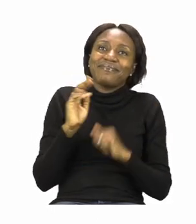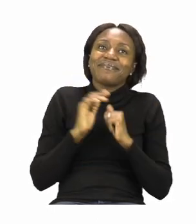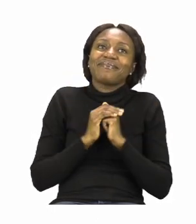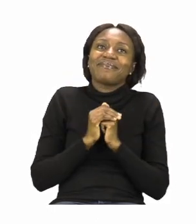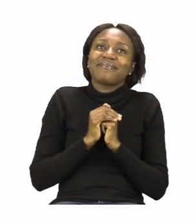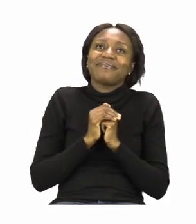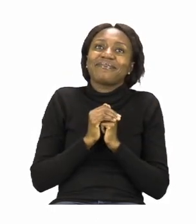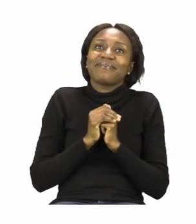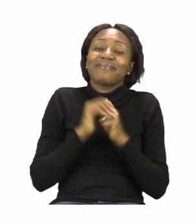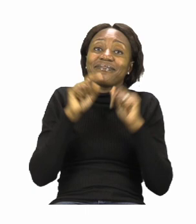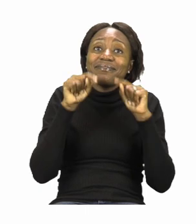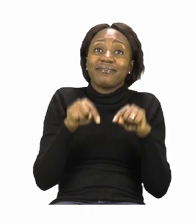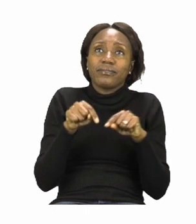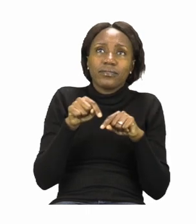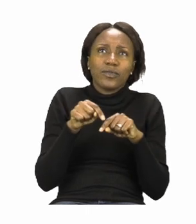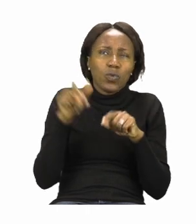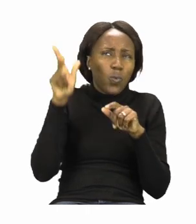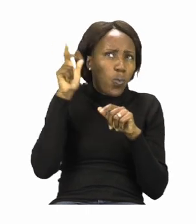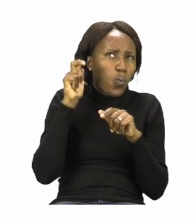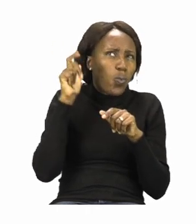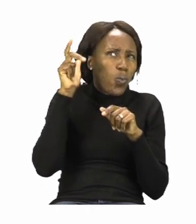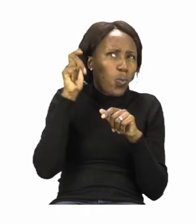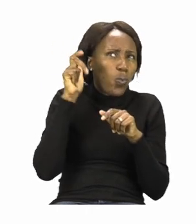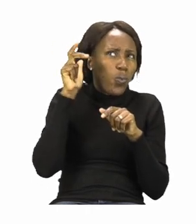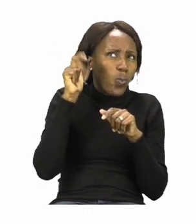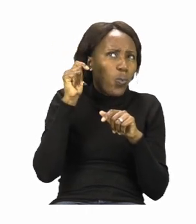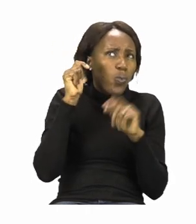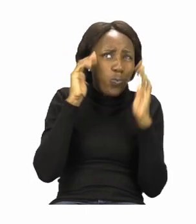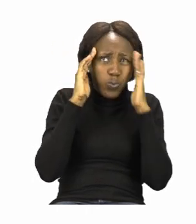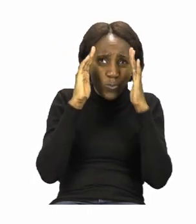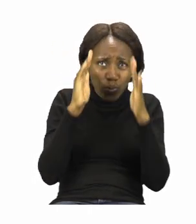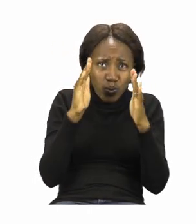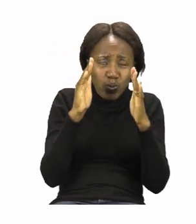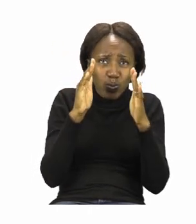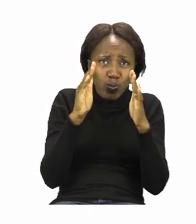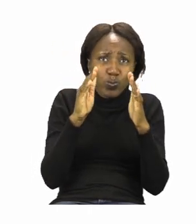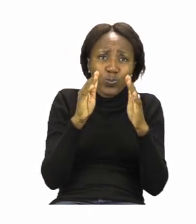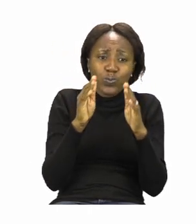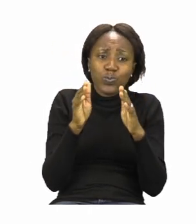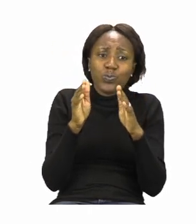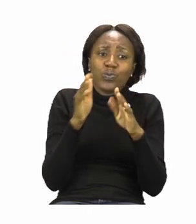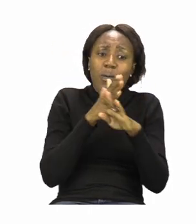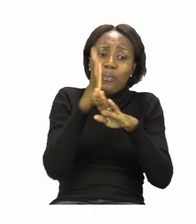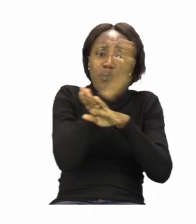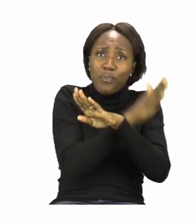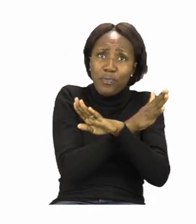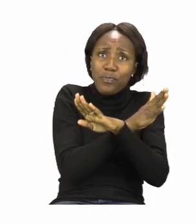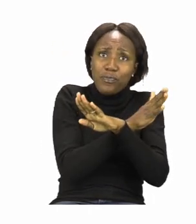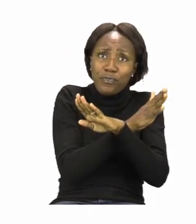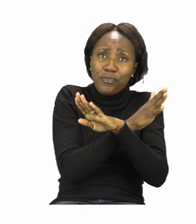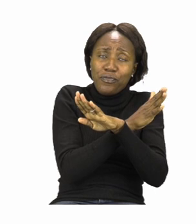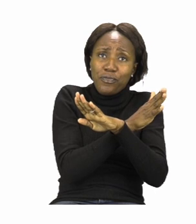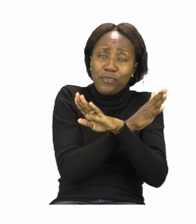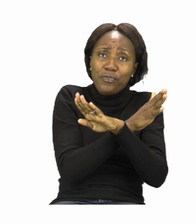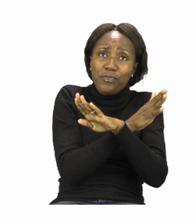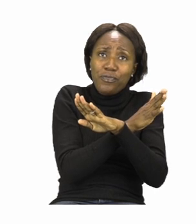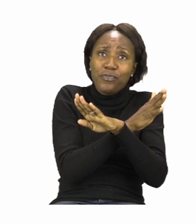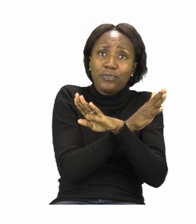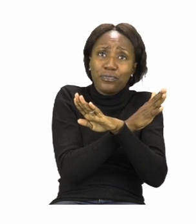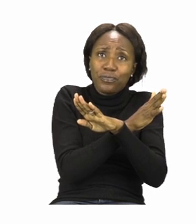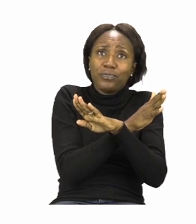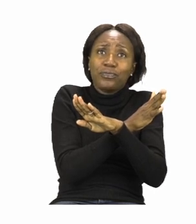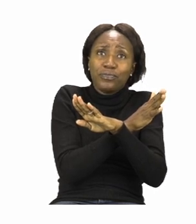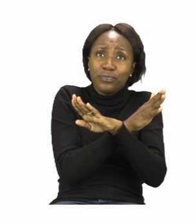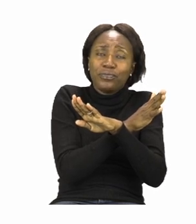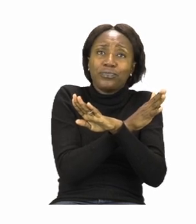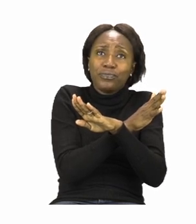Now, if you were listening carefully, I got up to 12. So, that was your